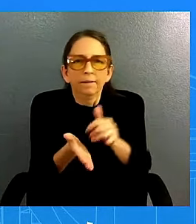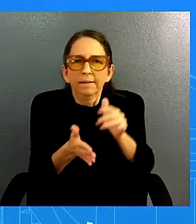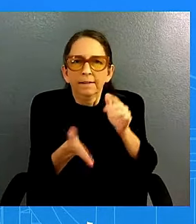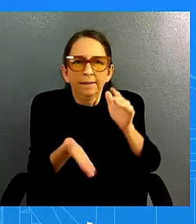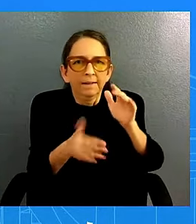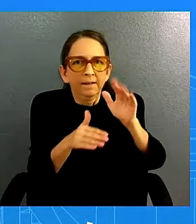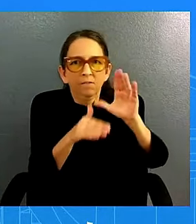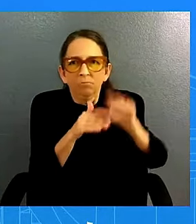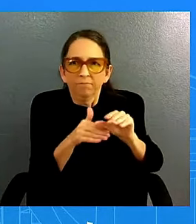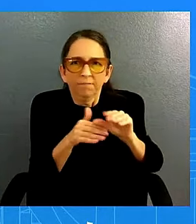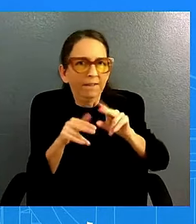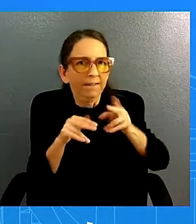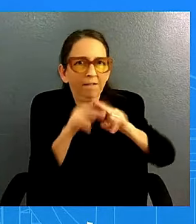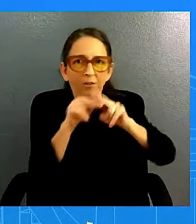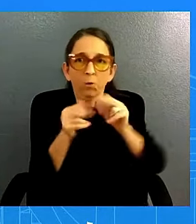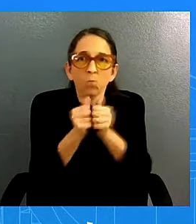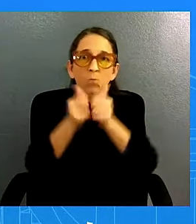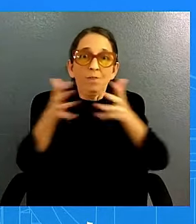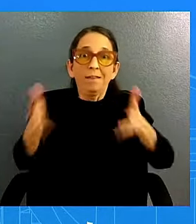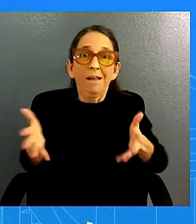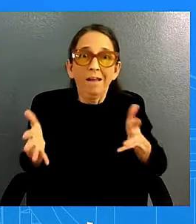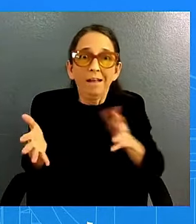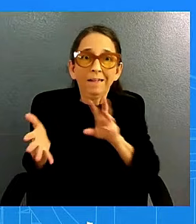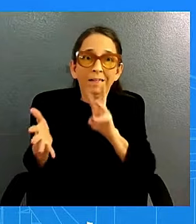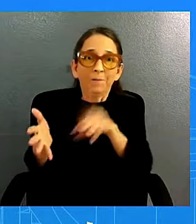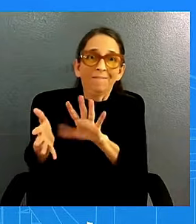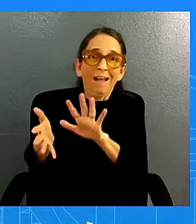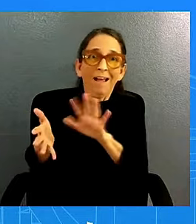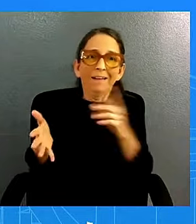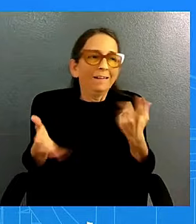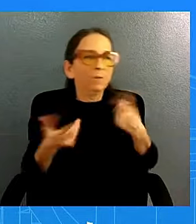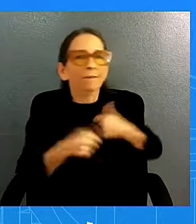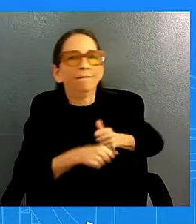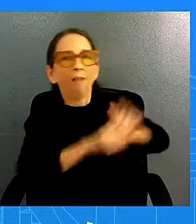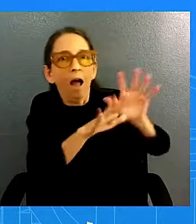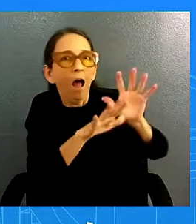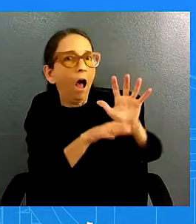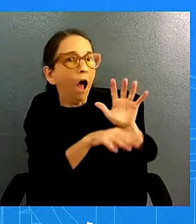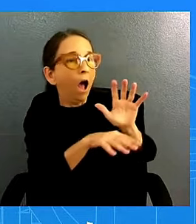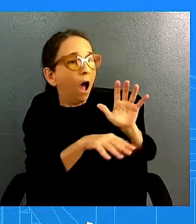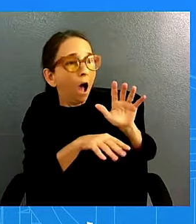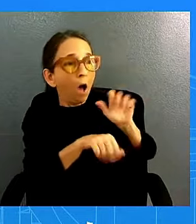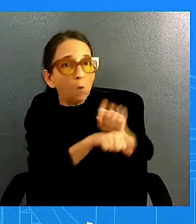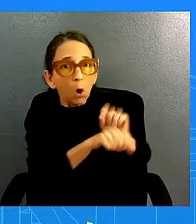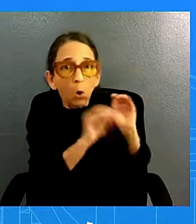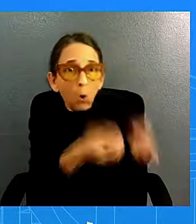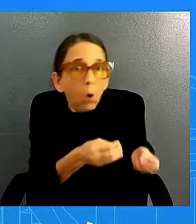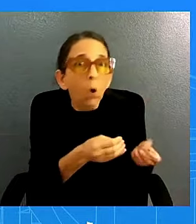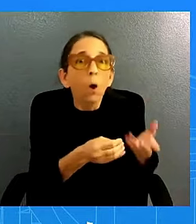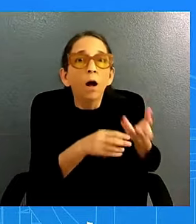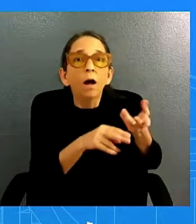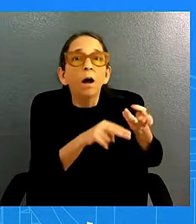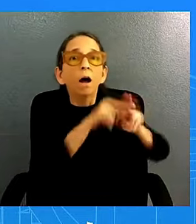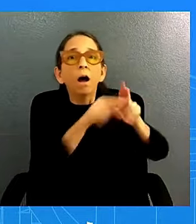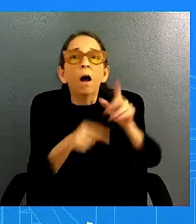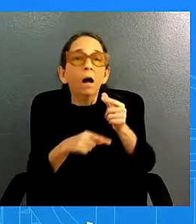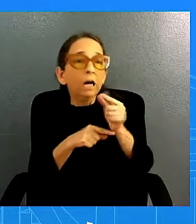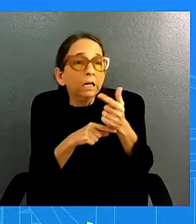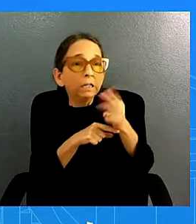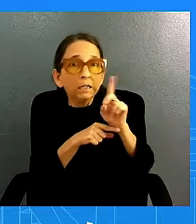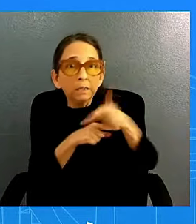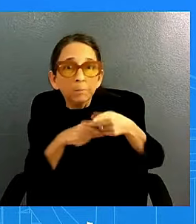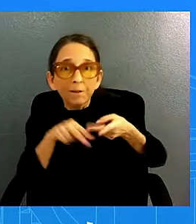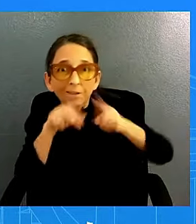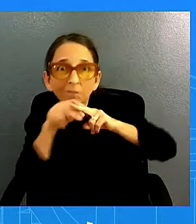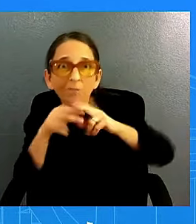a much worse unemployment rate or much slower gdp growth that is the more kind of traditional within those shaded areas in the figures i showed